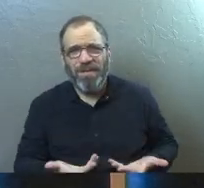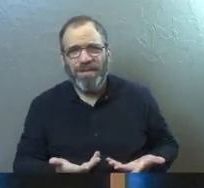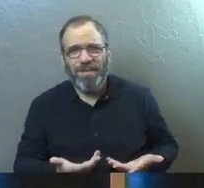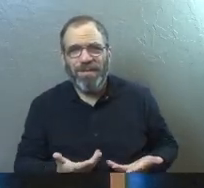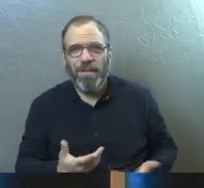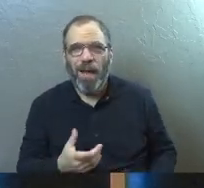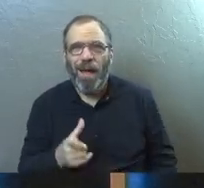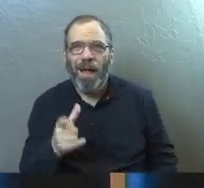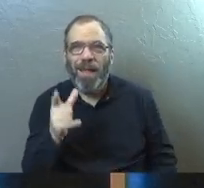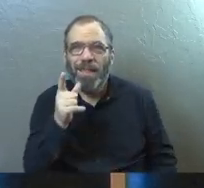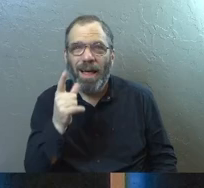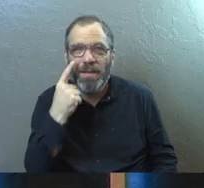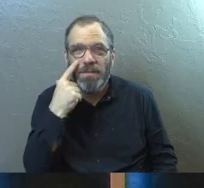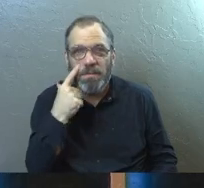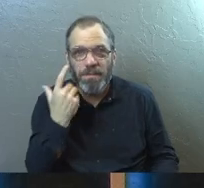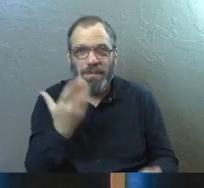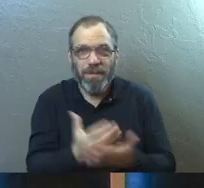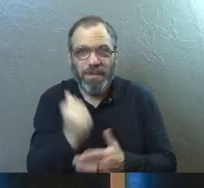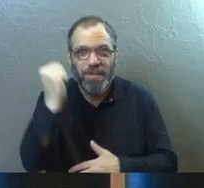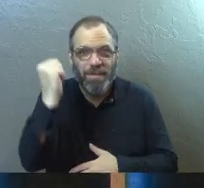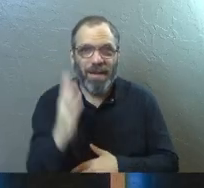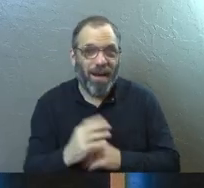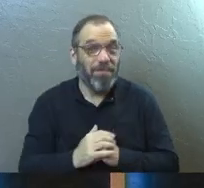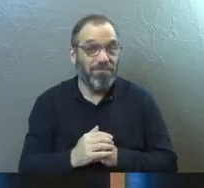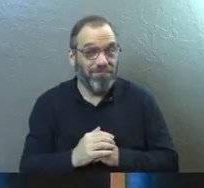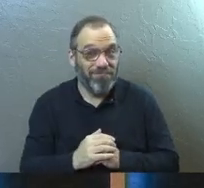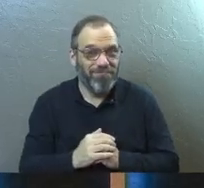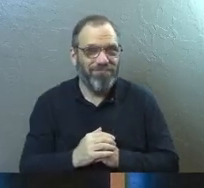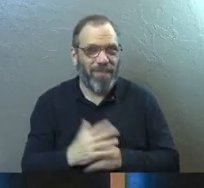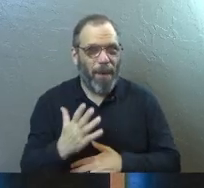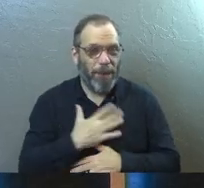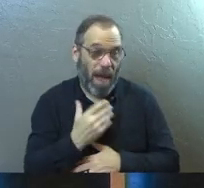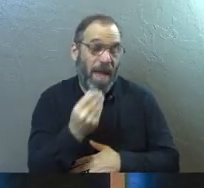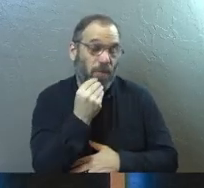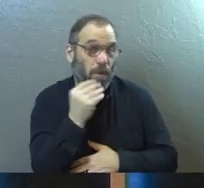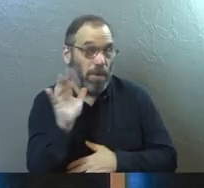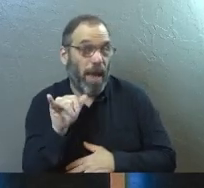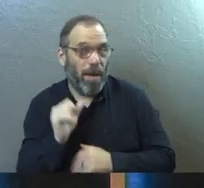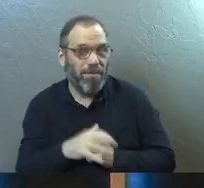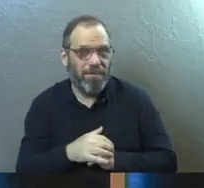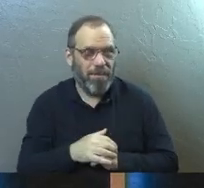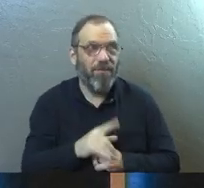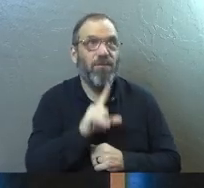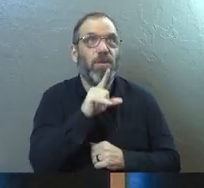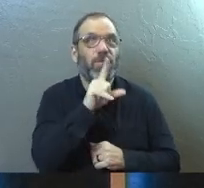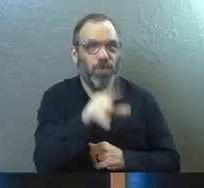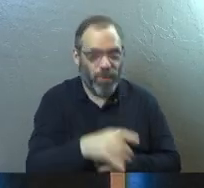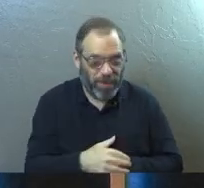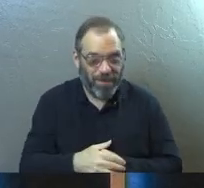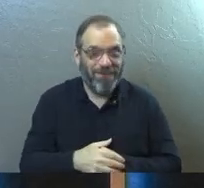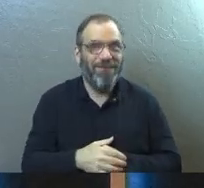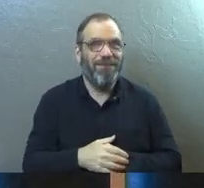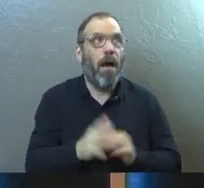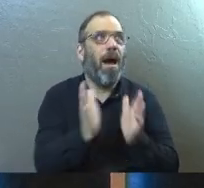Lunch today is evidence for God. Amen. My food will be for sure.